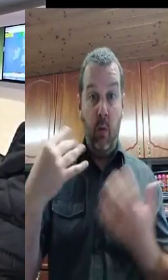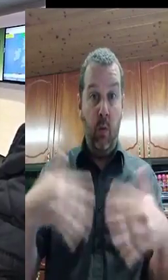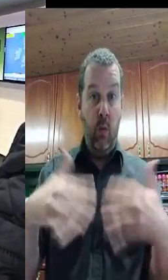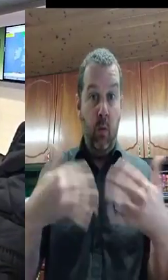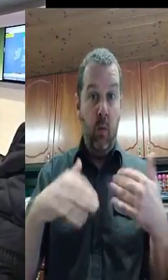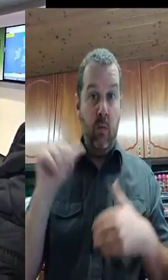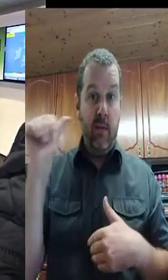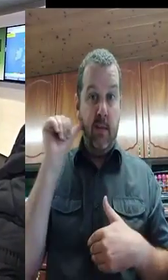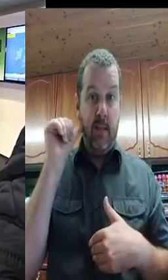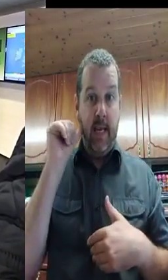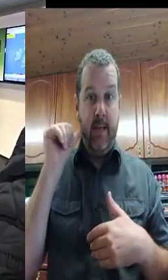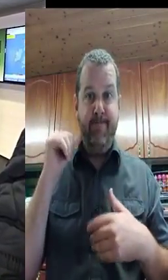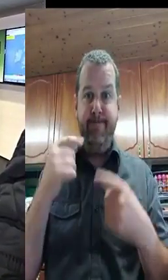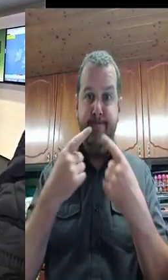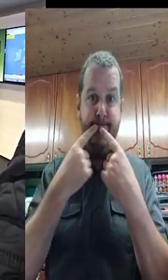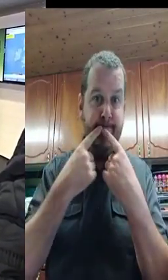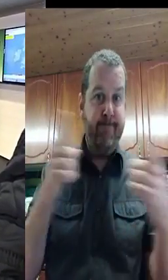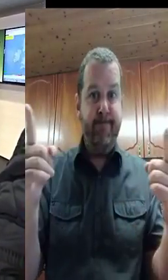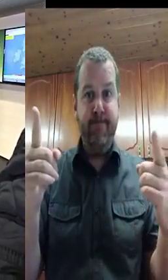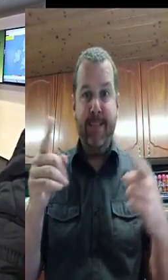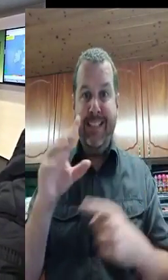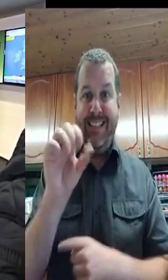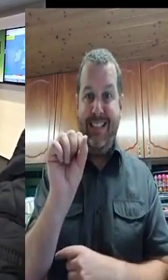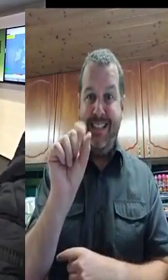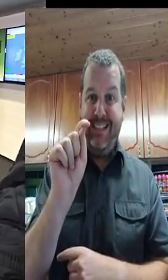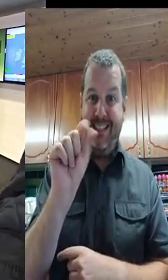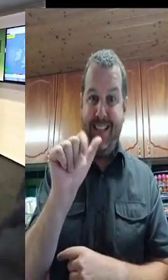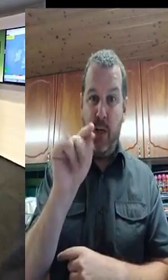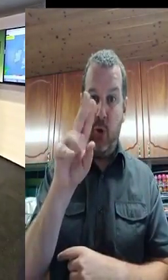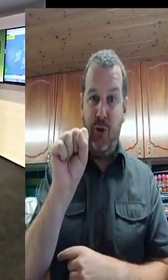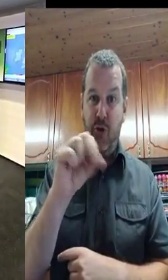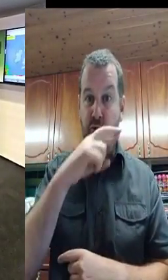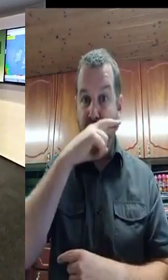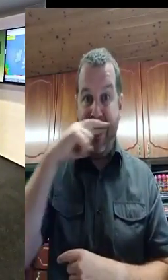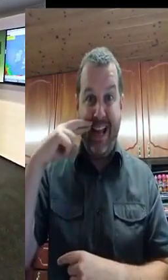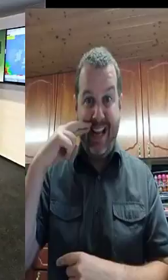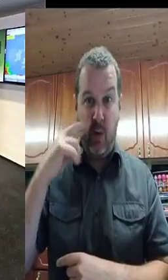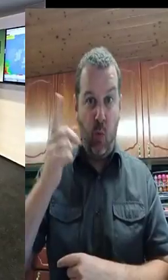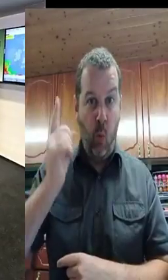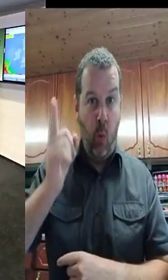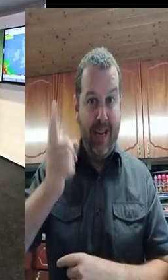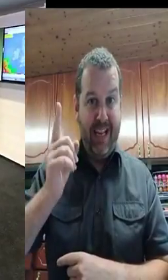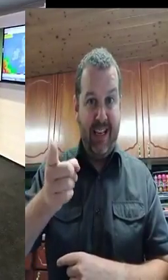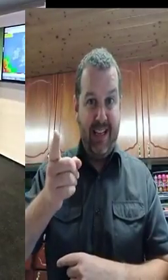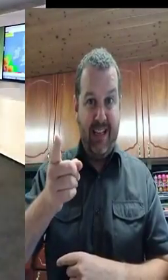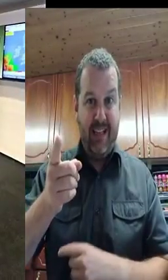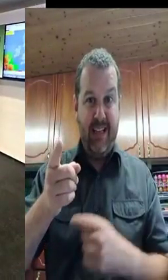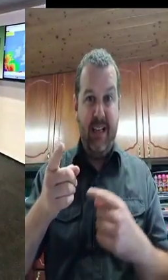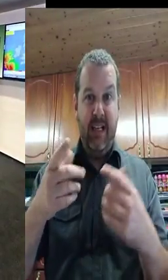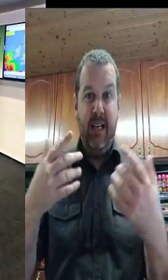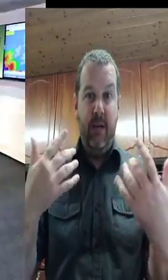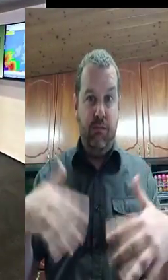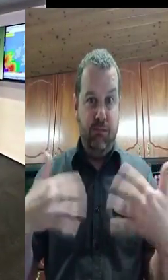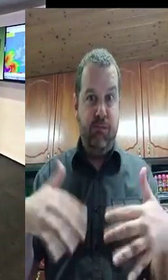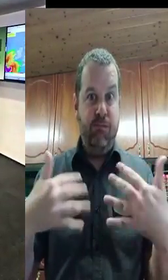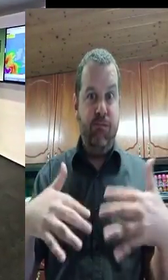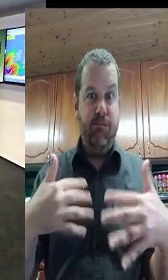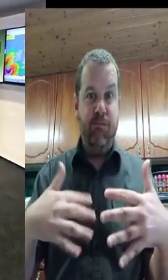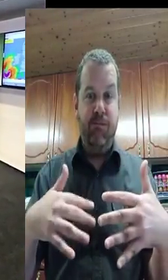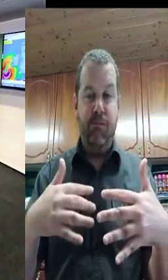But, along with the National Hurricane Centre in Miami and the British Met Office, we have been monitoring this